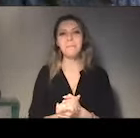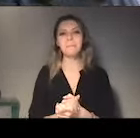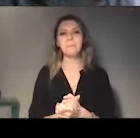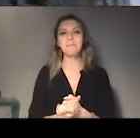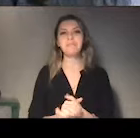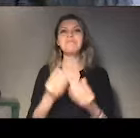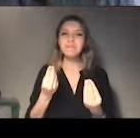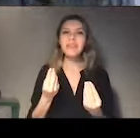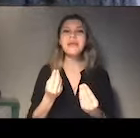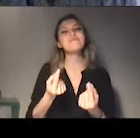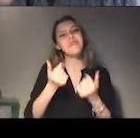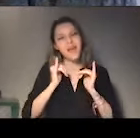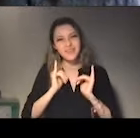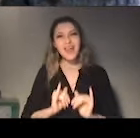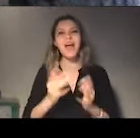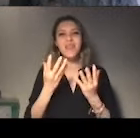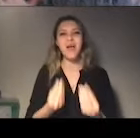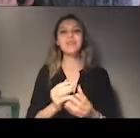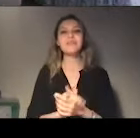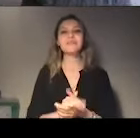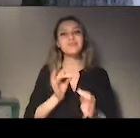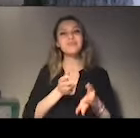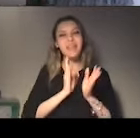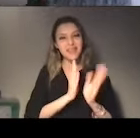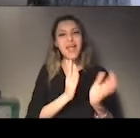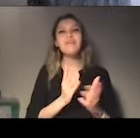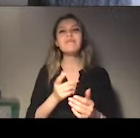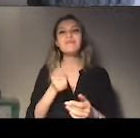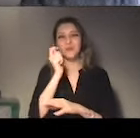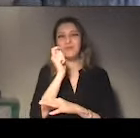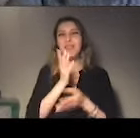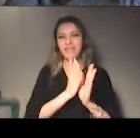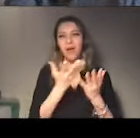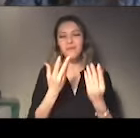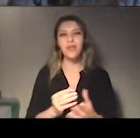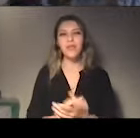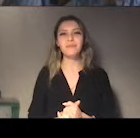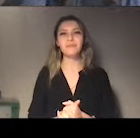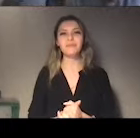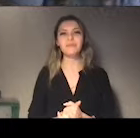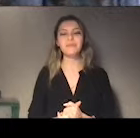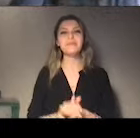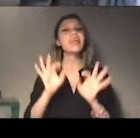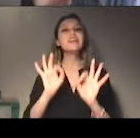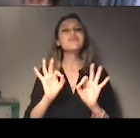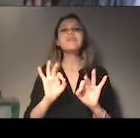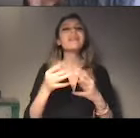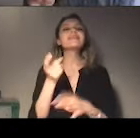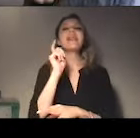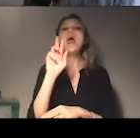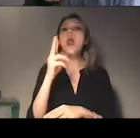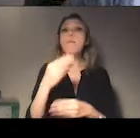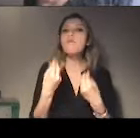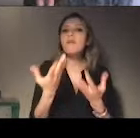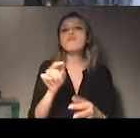can continue with the presentation and go on the rules of submission. So, as I said,